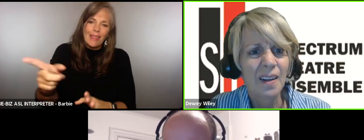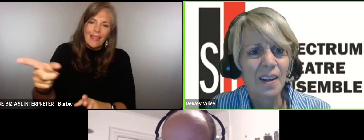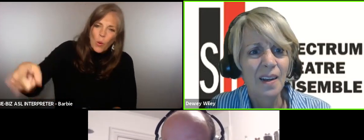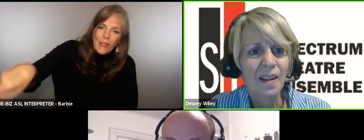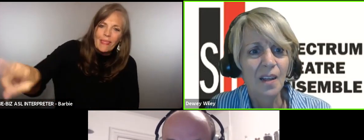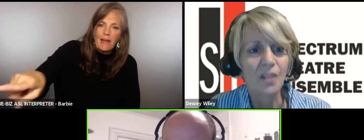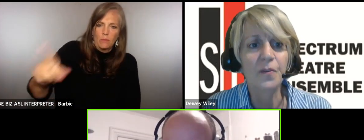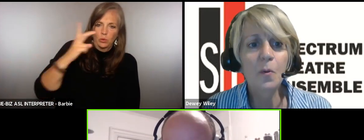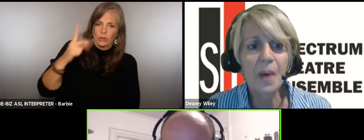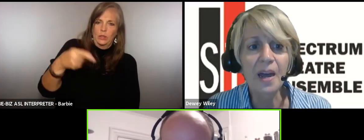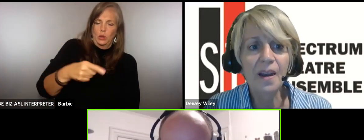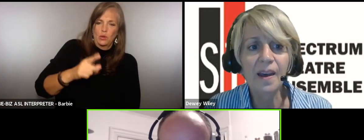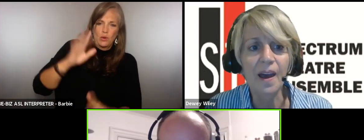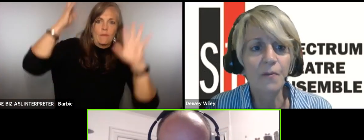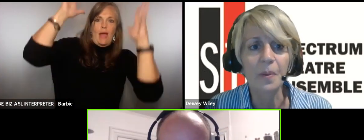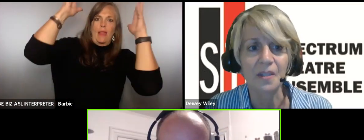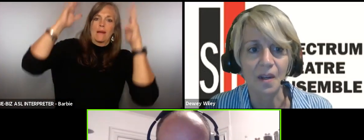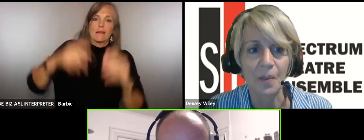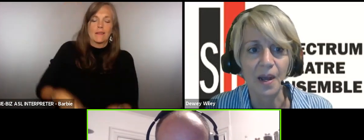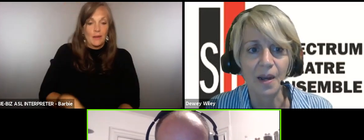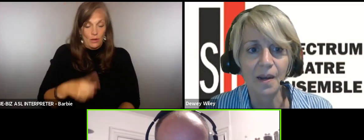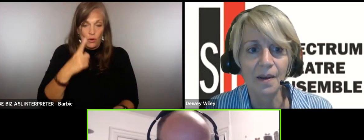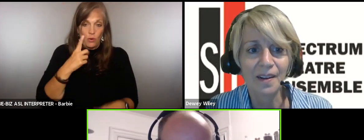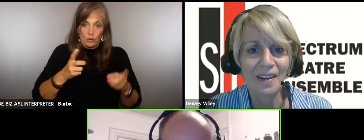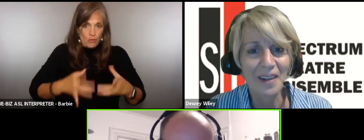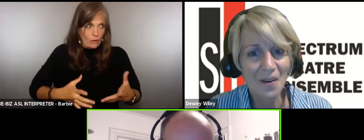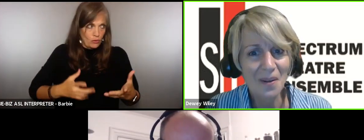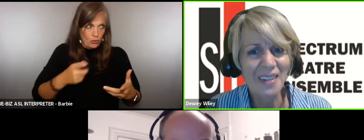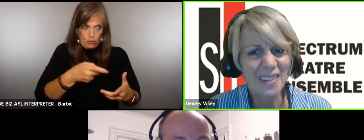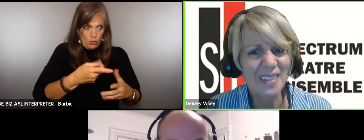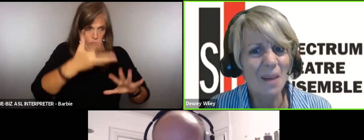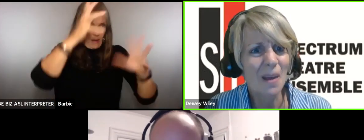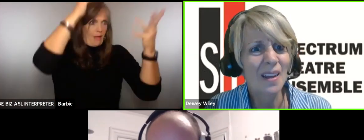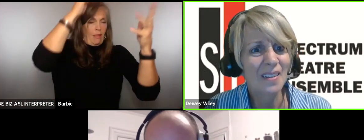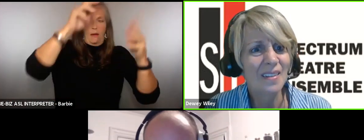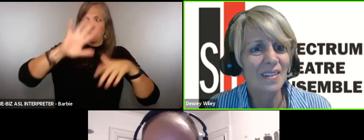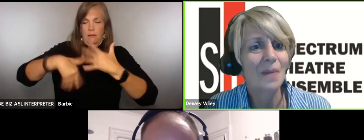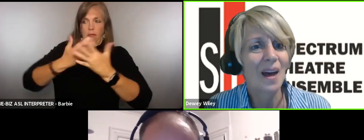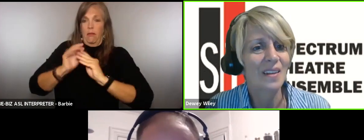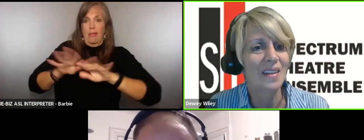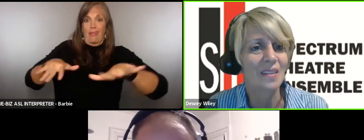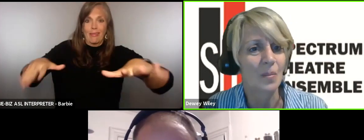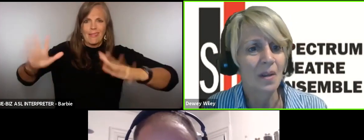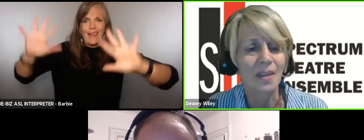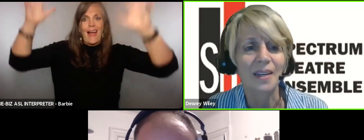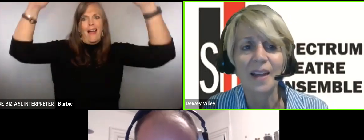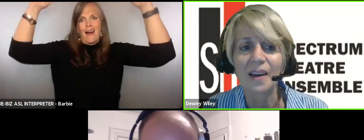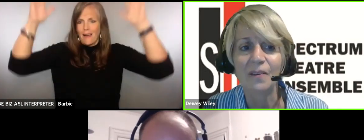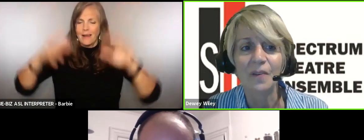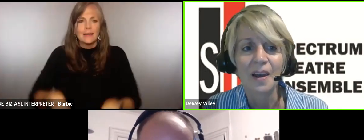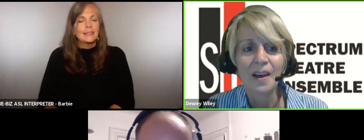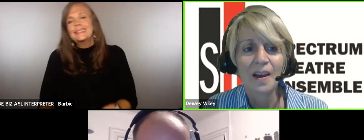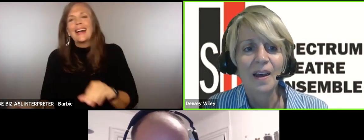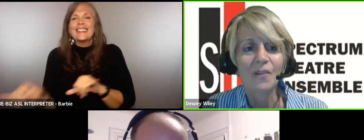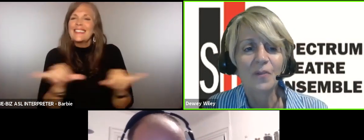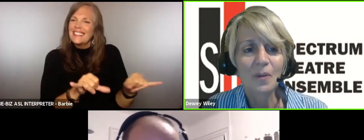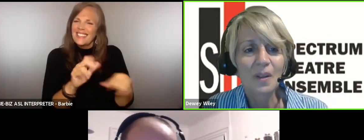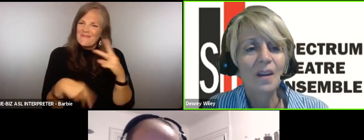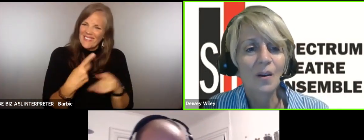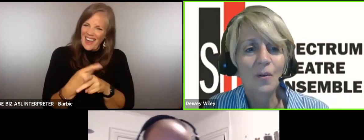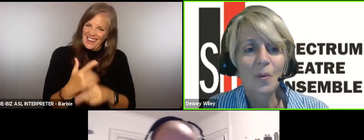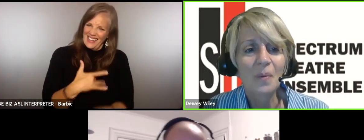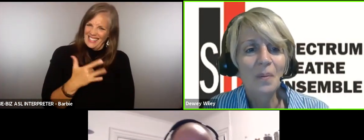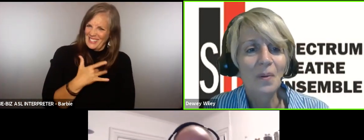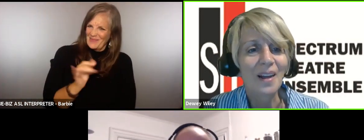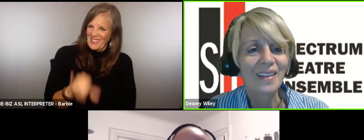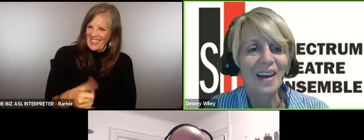because if you panic everybody's going to panic you know and it's the same it's the same kind of sensibility like if if you're